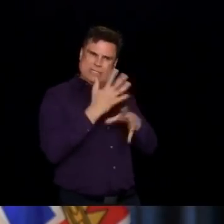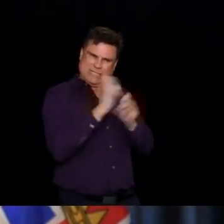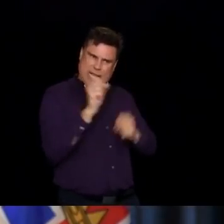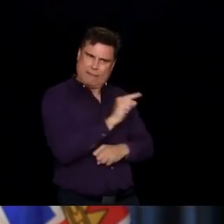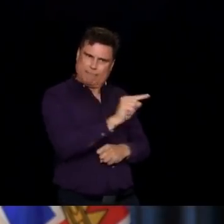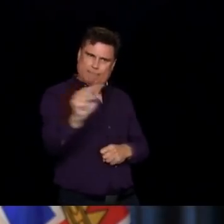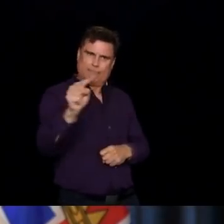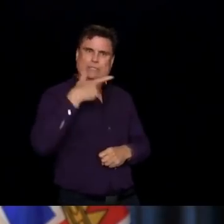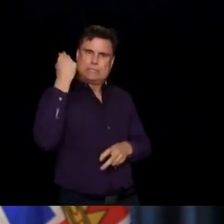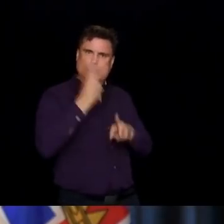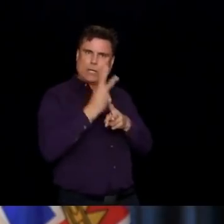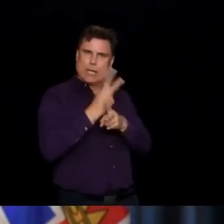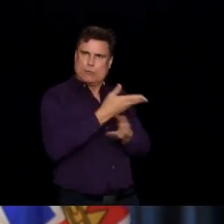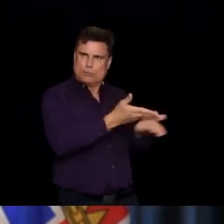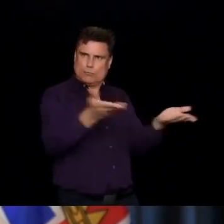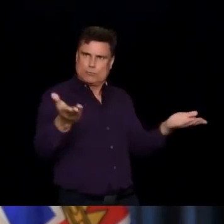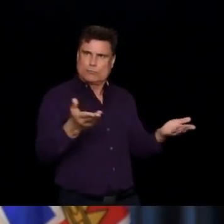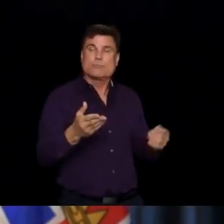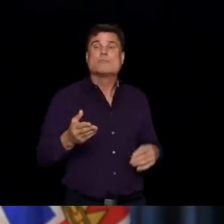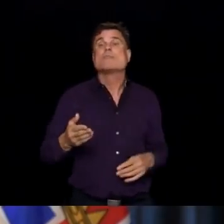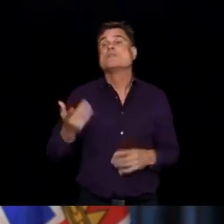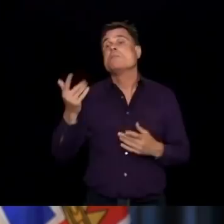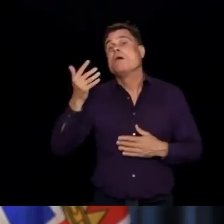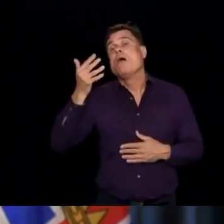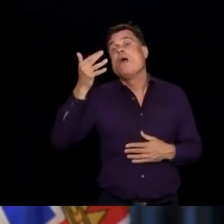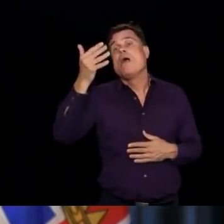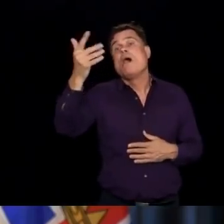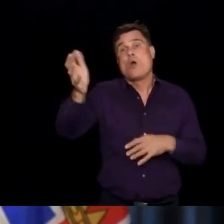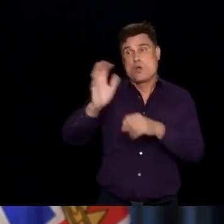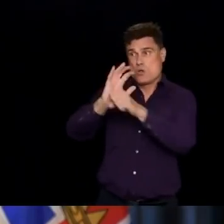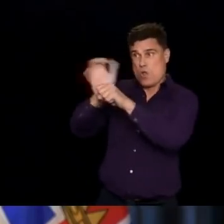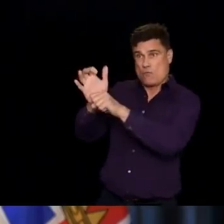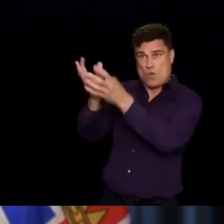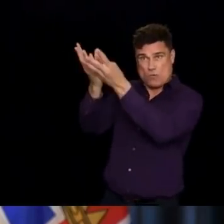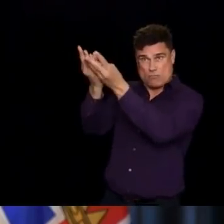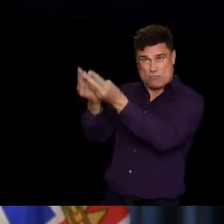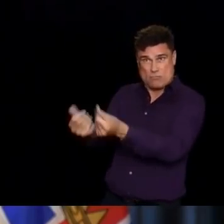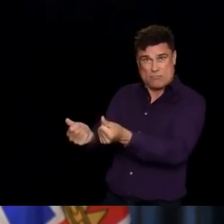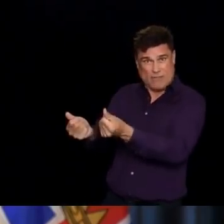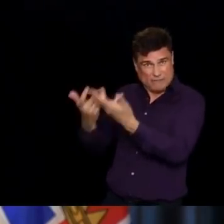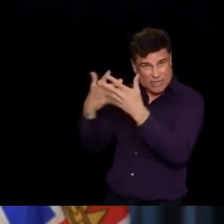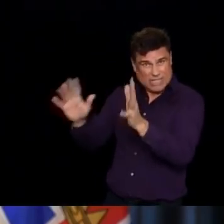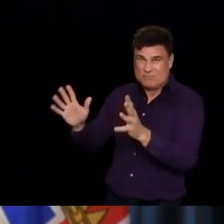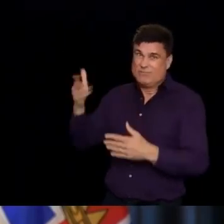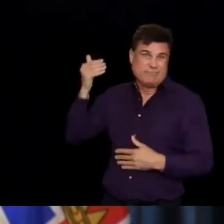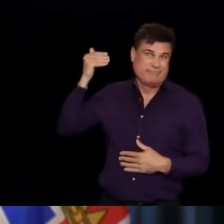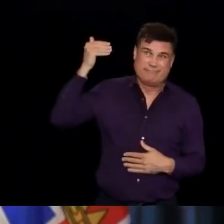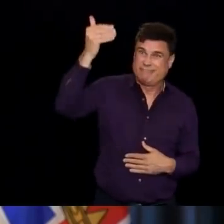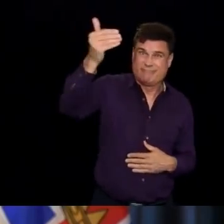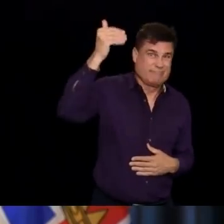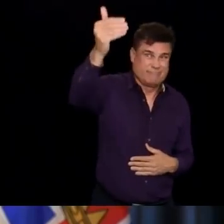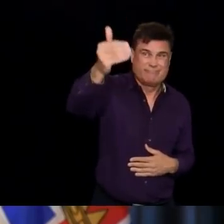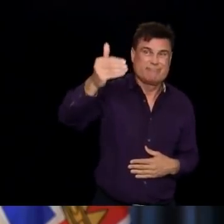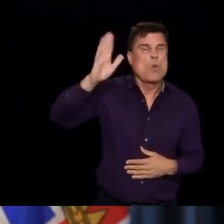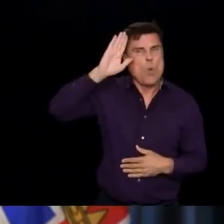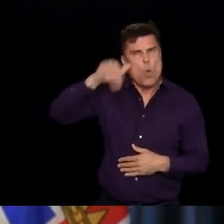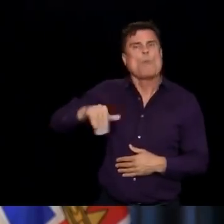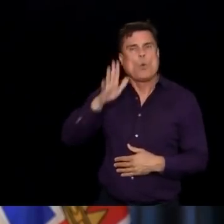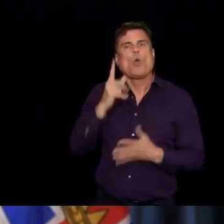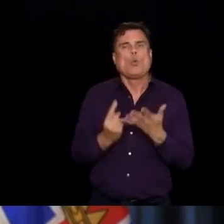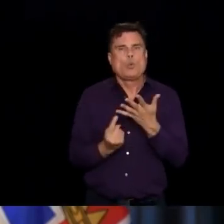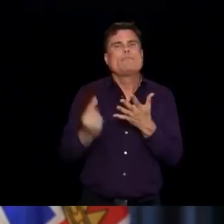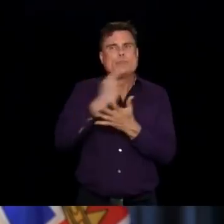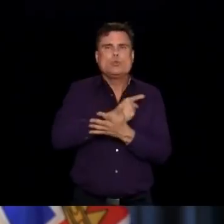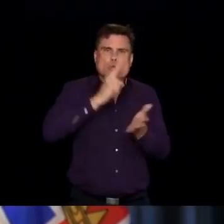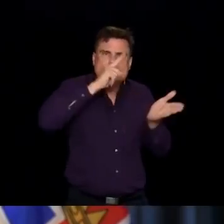I expect there to be reviews after COVID-19 is for We're the COVID-19 pandemic where we deal with these things. But we have to take